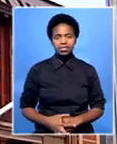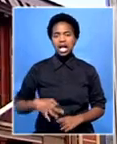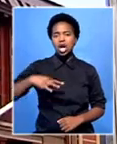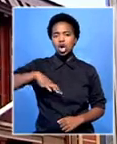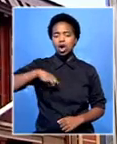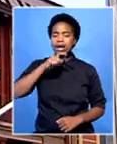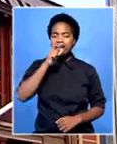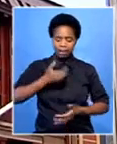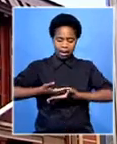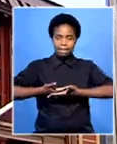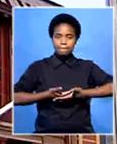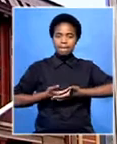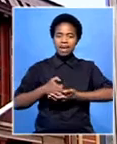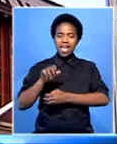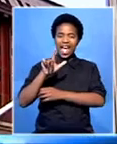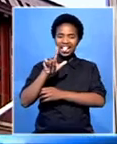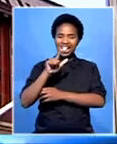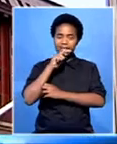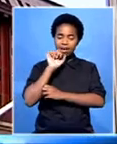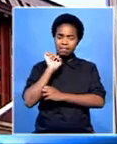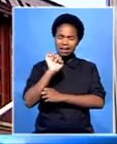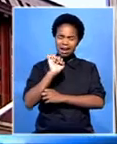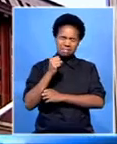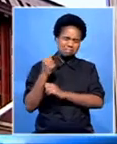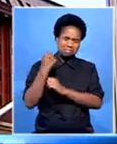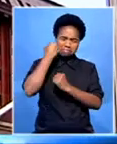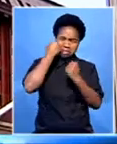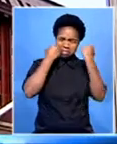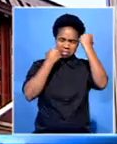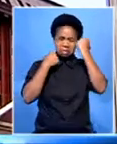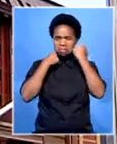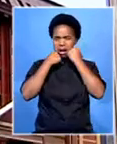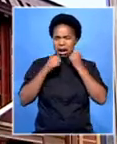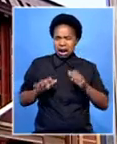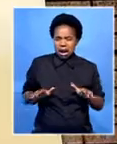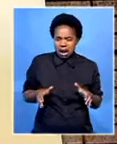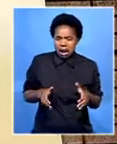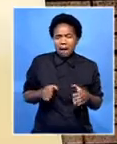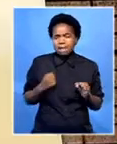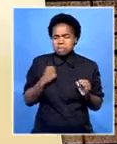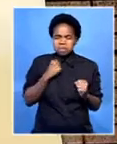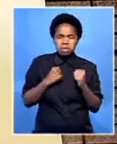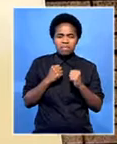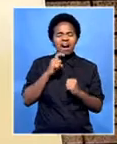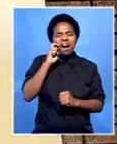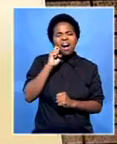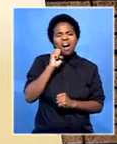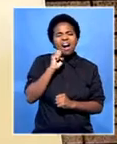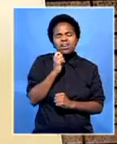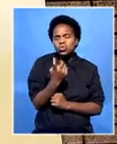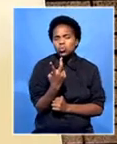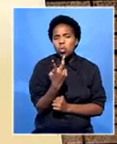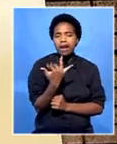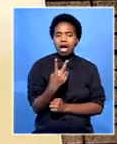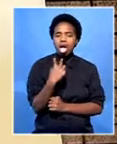Baby L suffered severe injuries, among them injuries to the head, hip and kidney. The 2-year-old child is